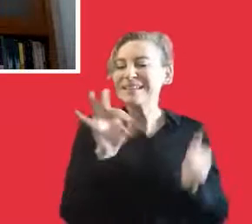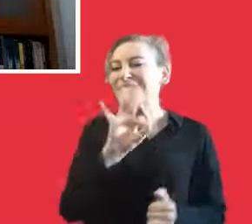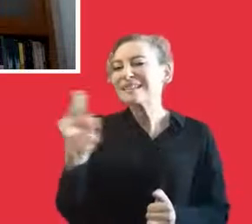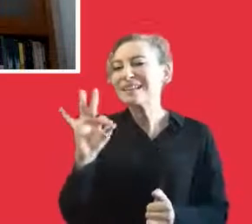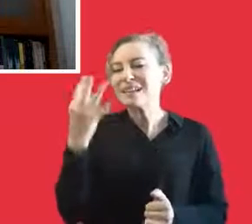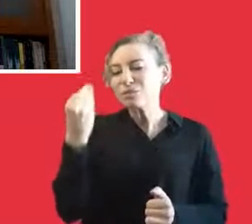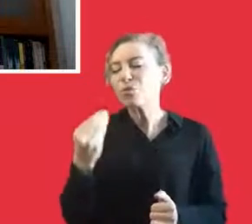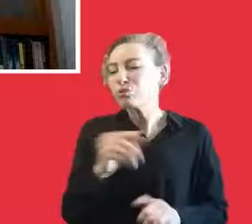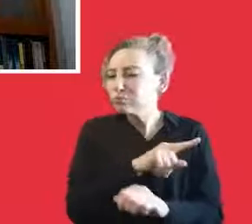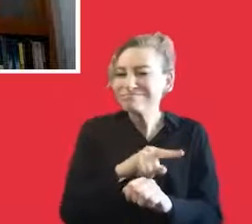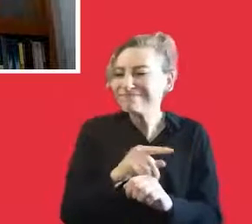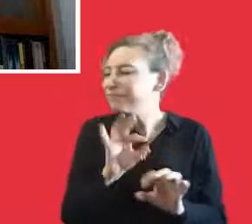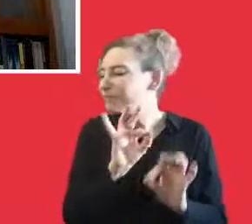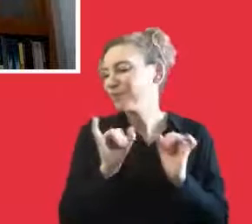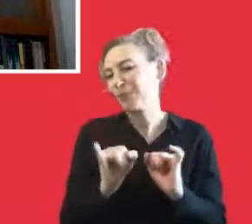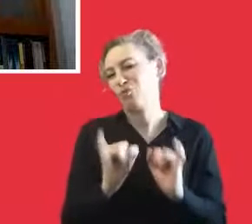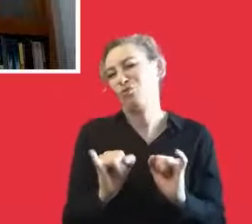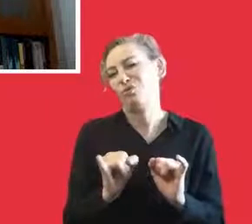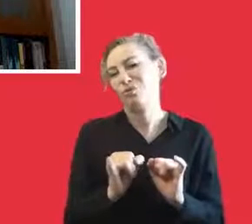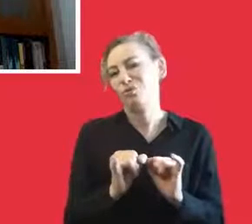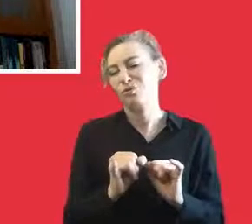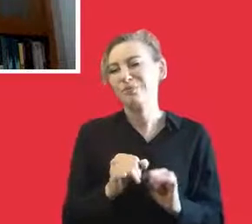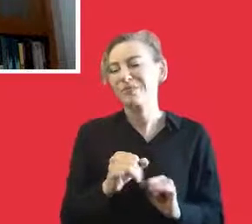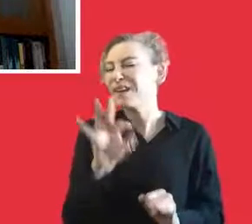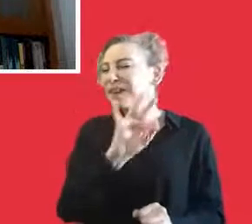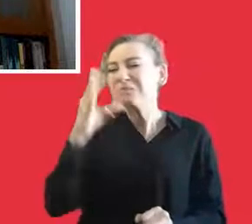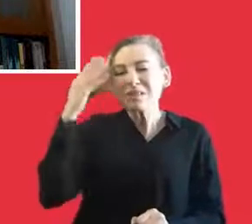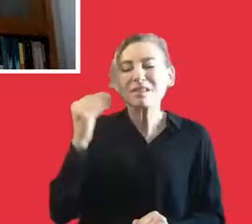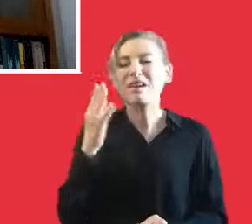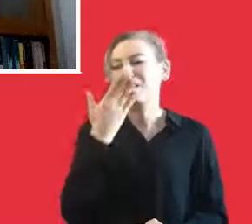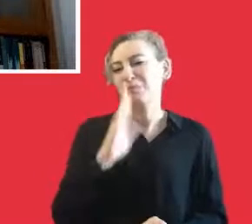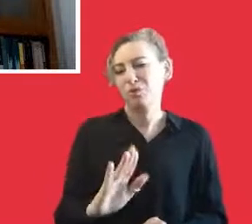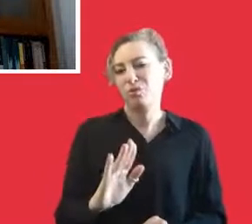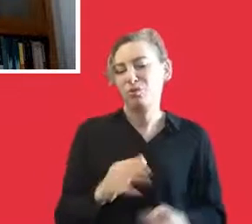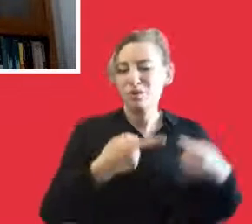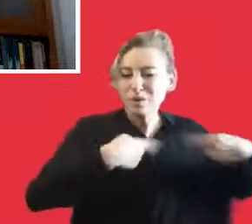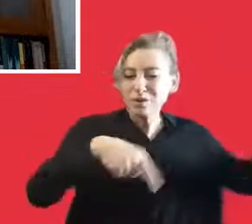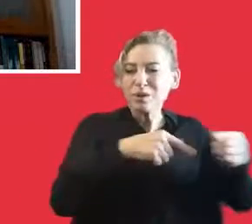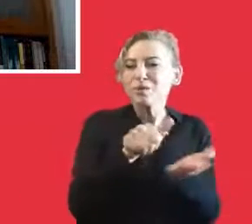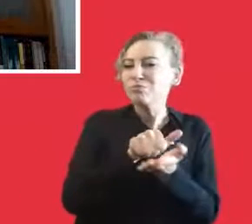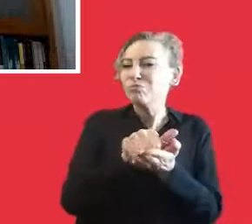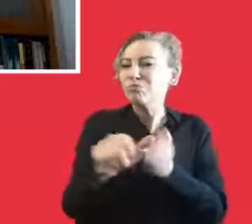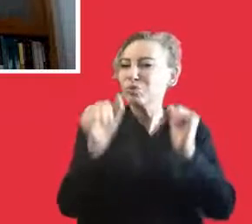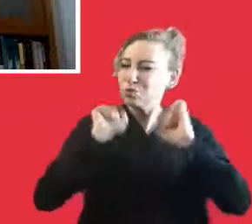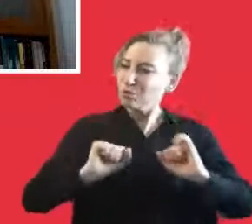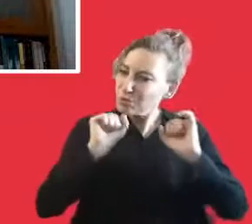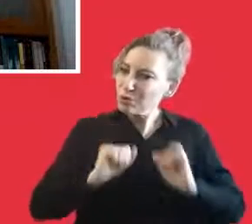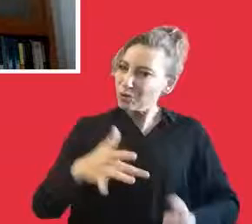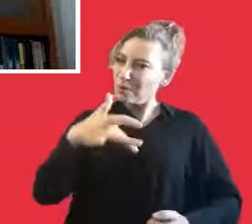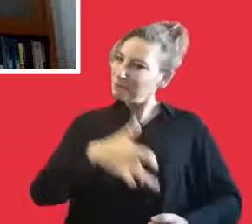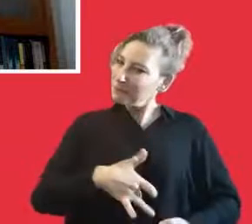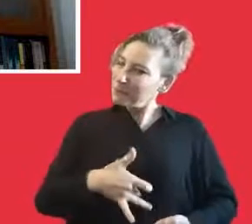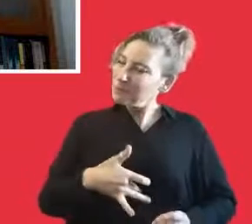Because without art, I definitely believe that you cannot get any pleasure from the first reason why in all our